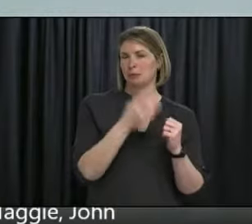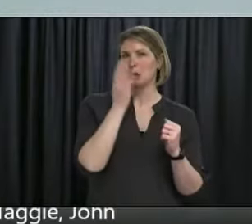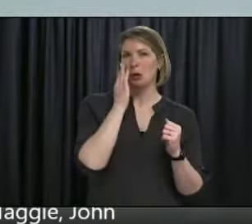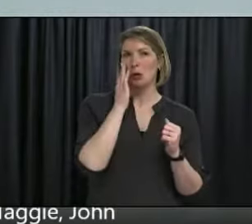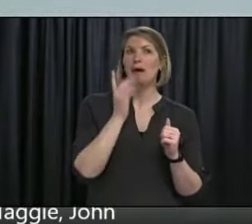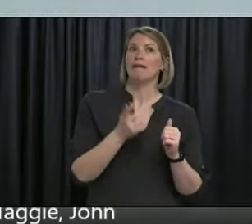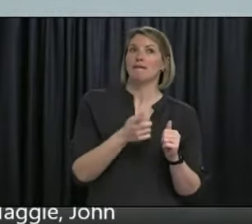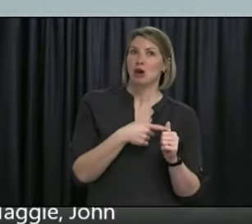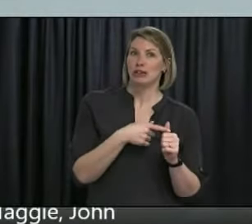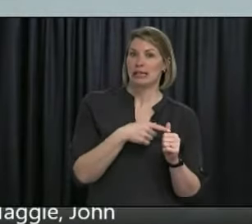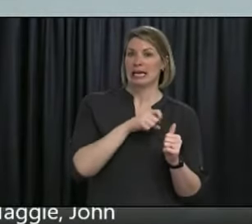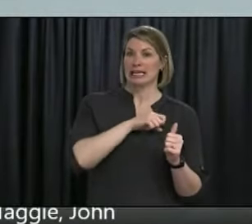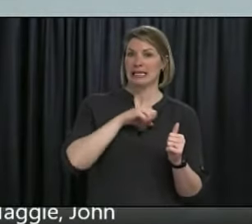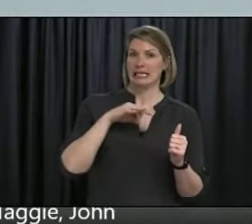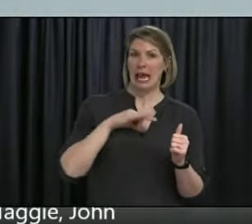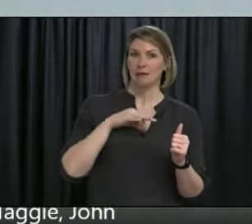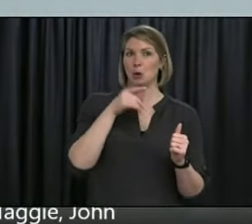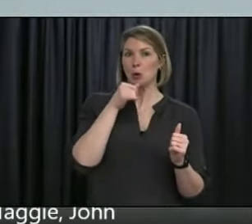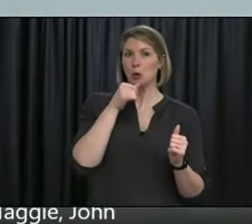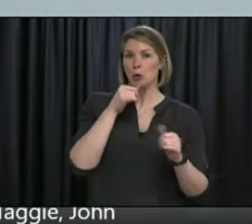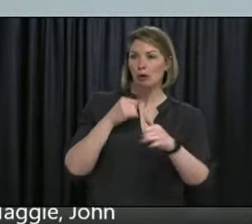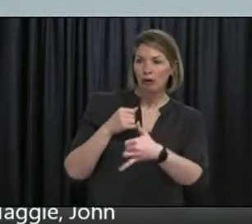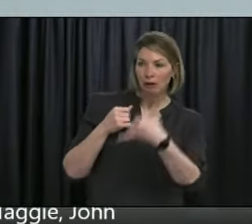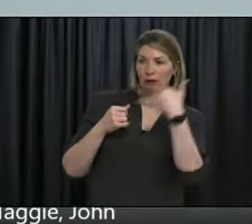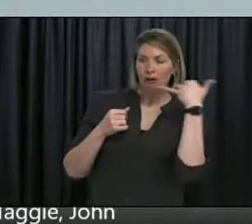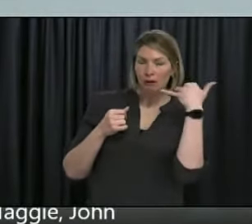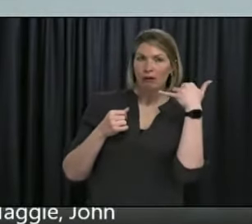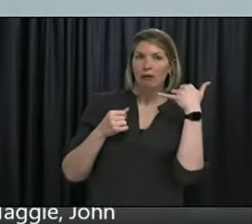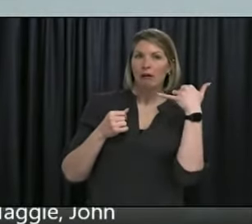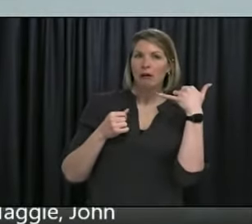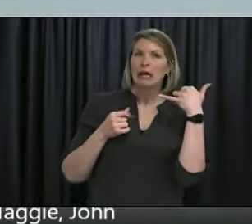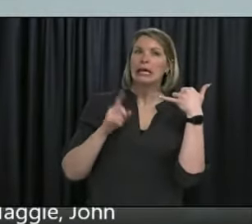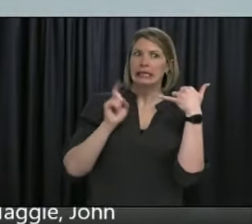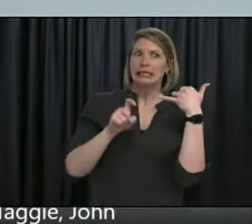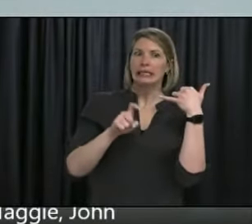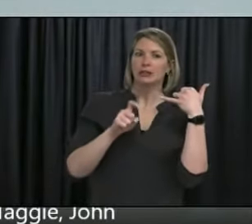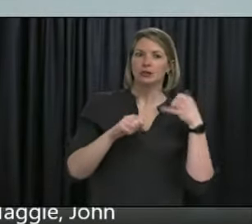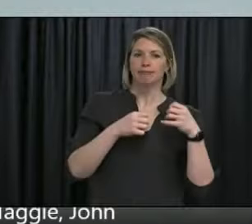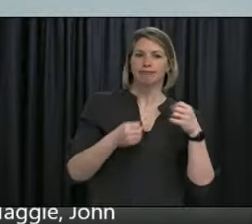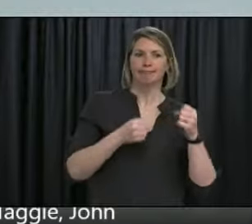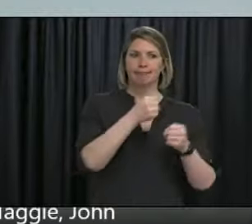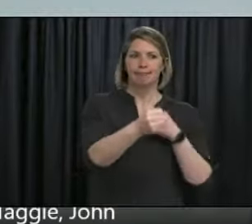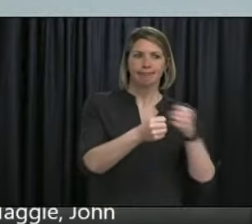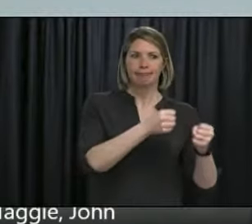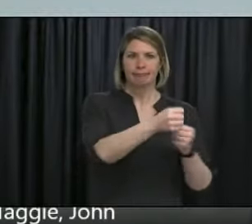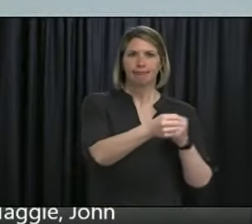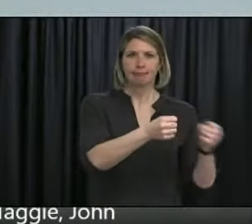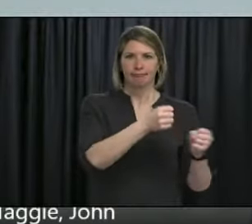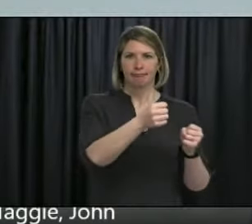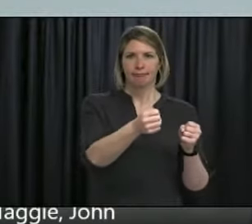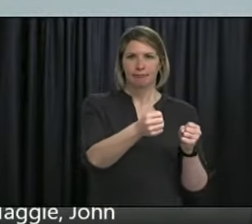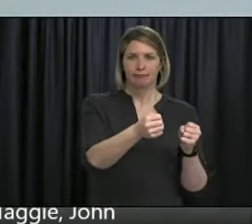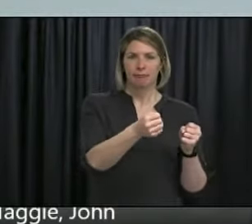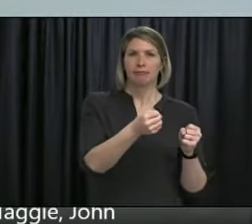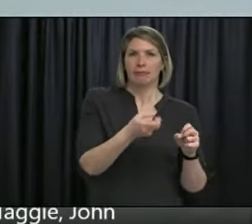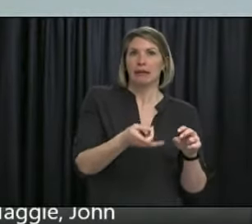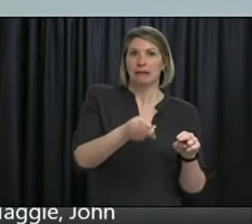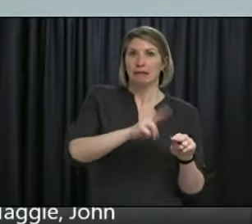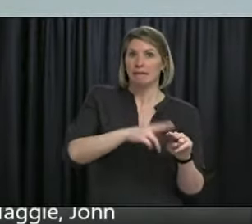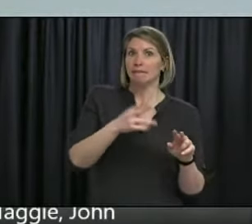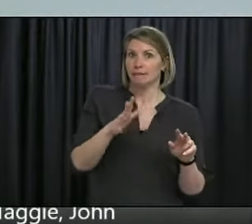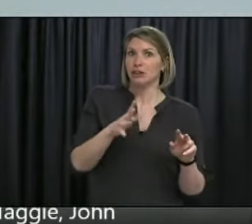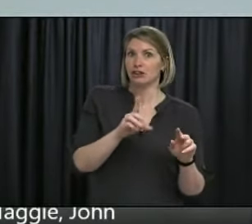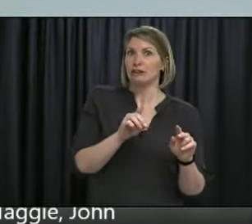staff available, uh, to handle a call and that they're also trying to divide those staff out to take a slightly more